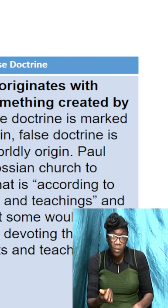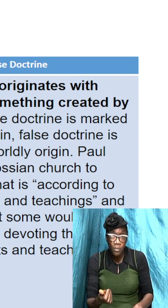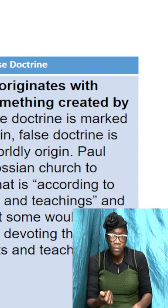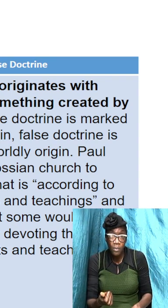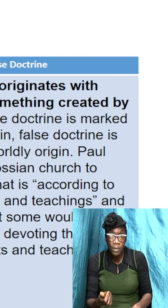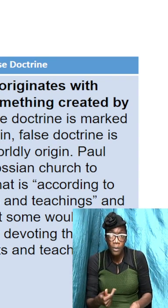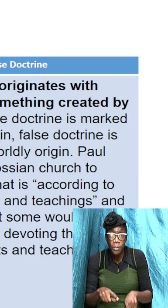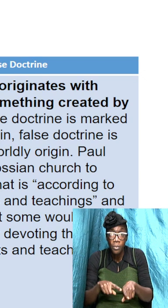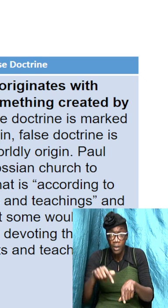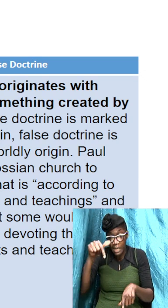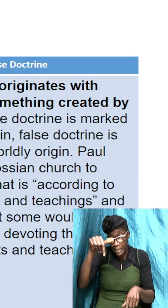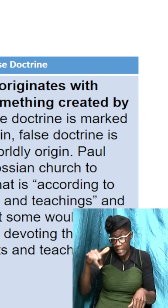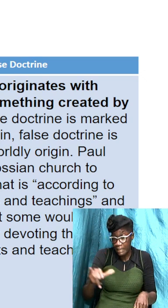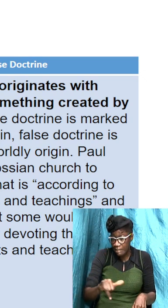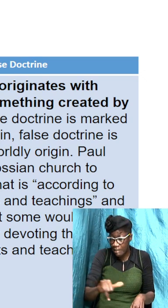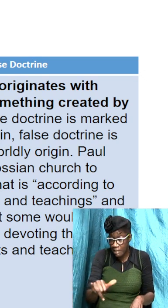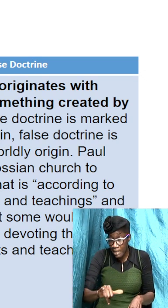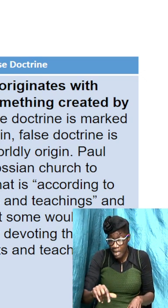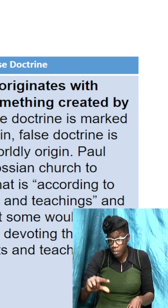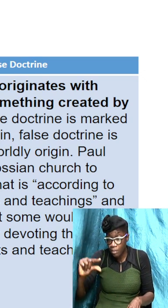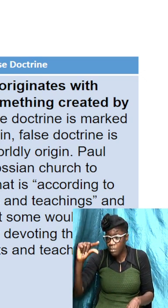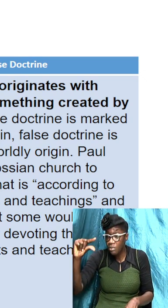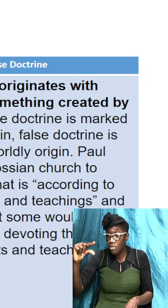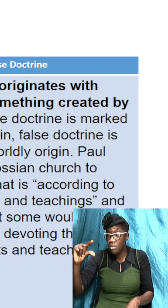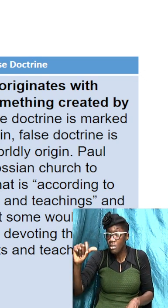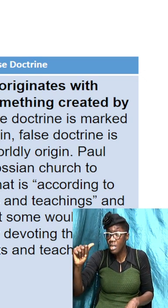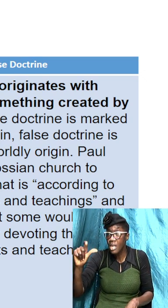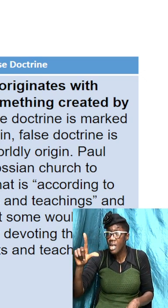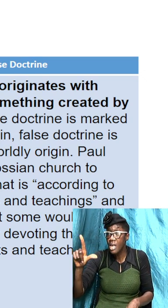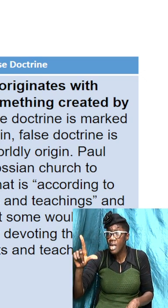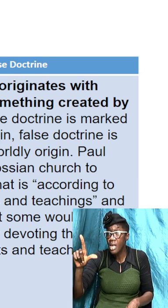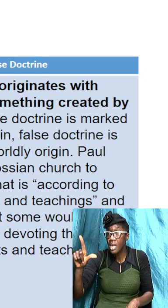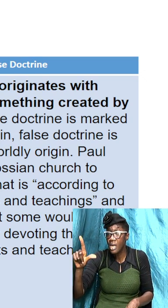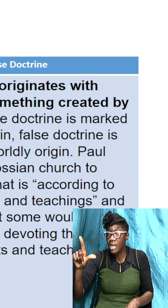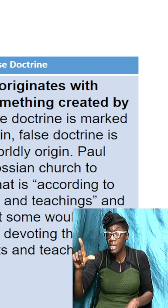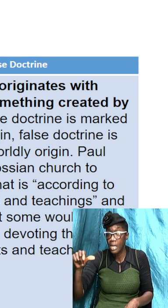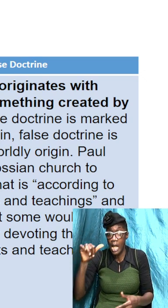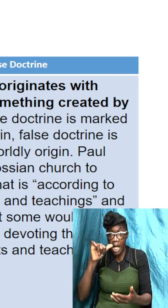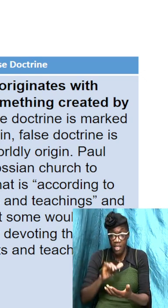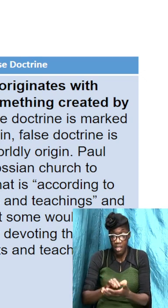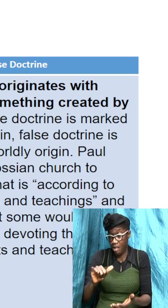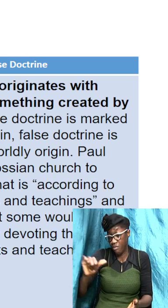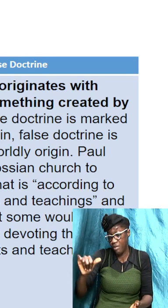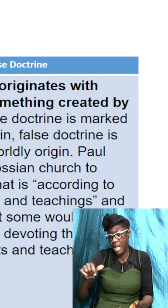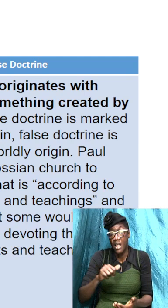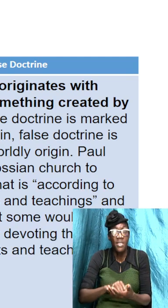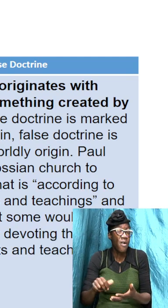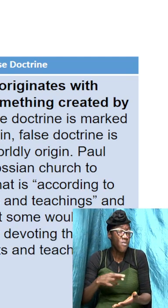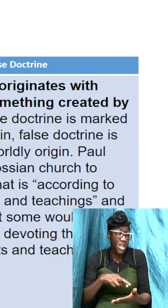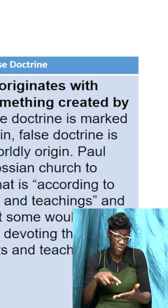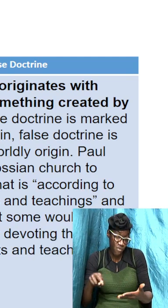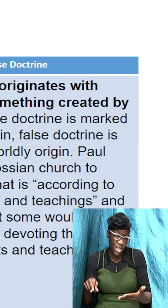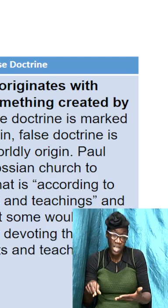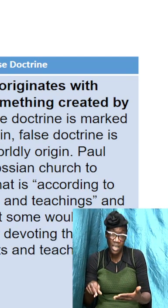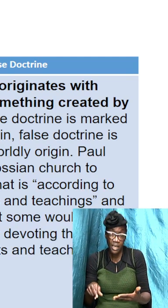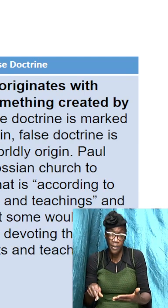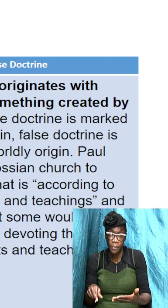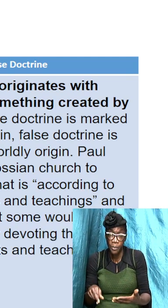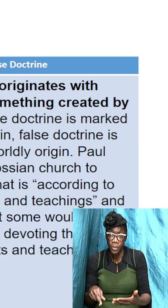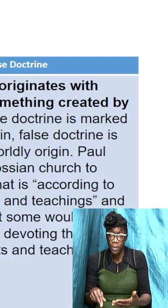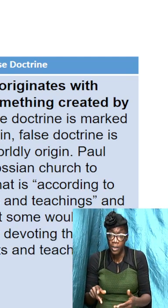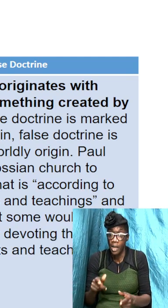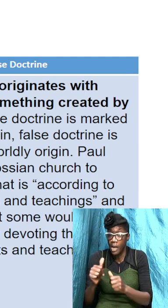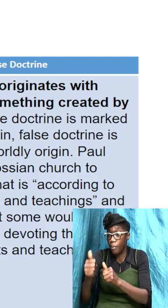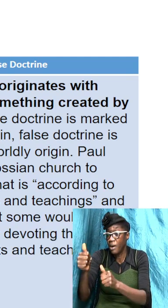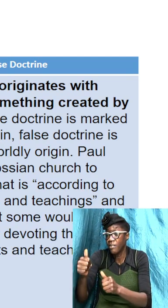so this same Galatians that we just read the apostle said to them after he was able to talk